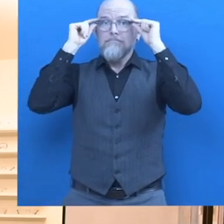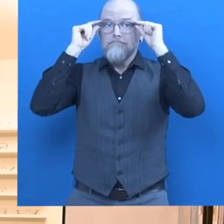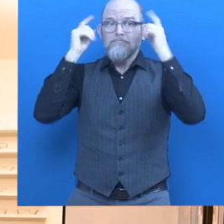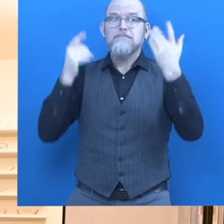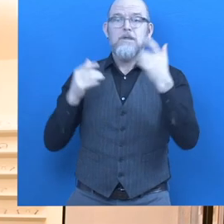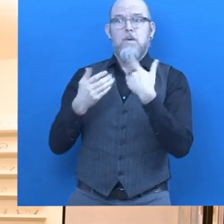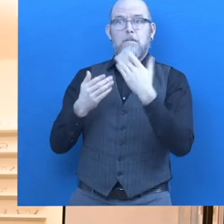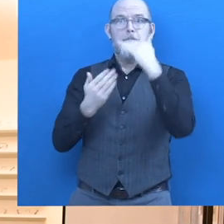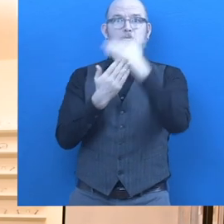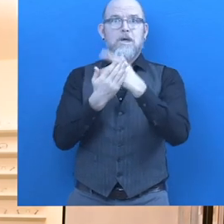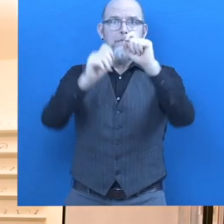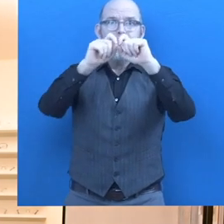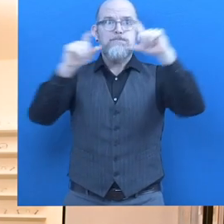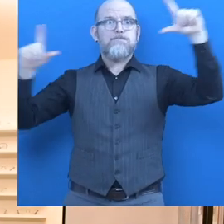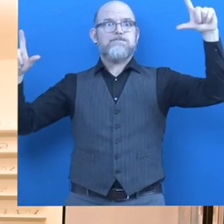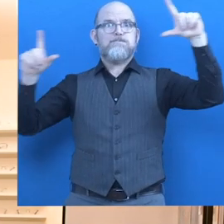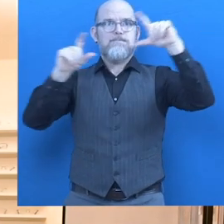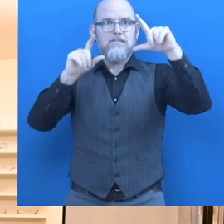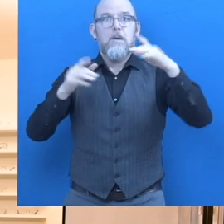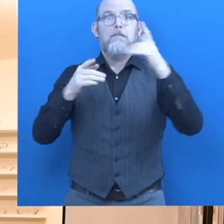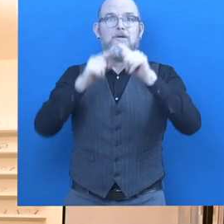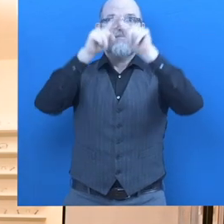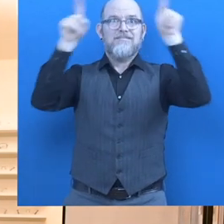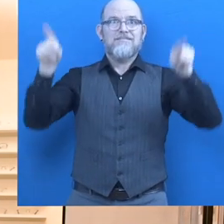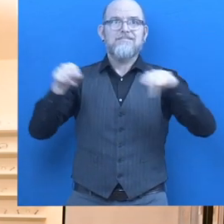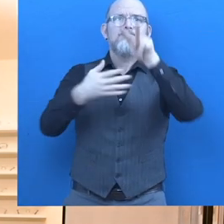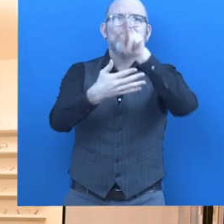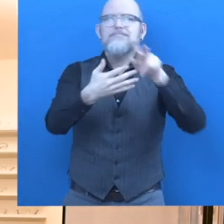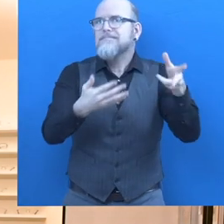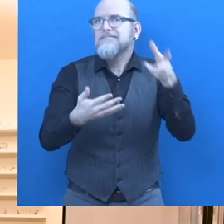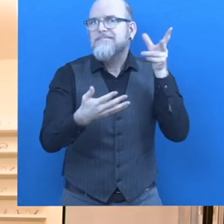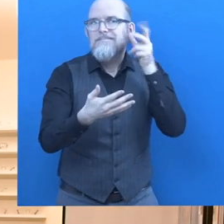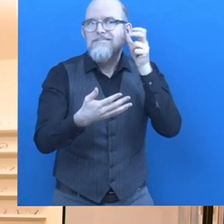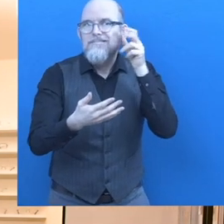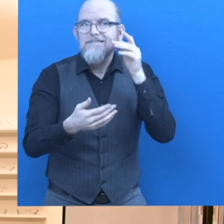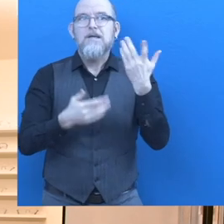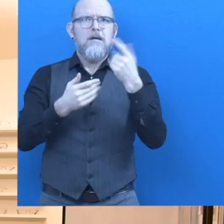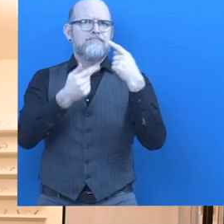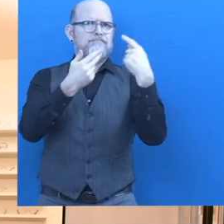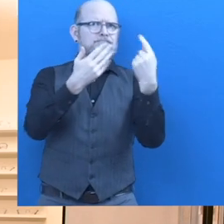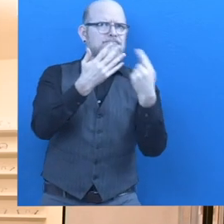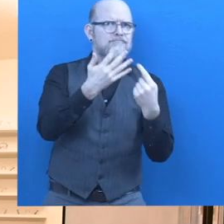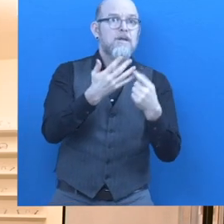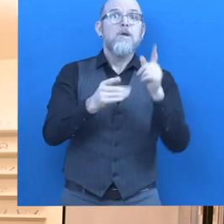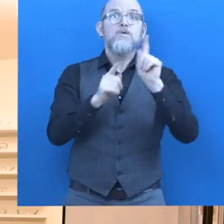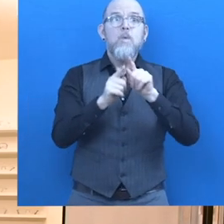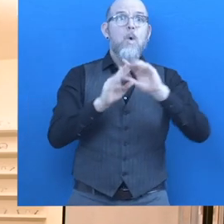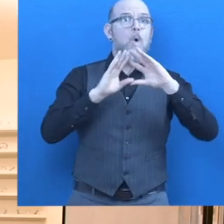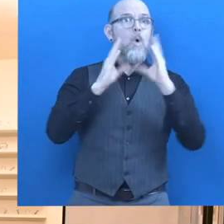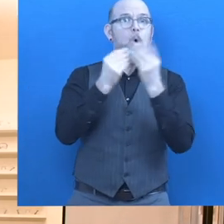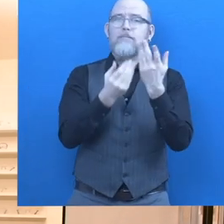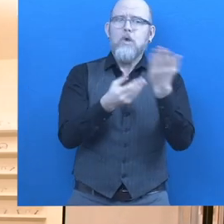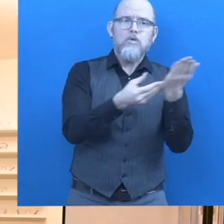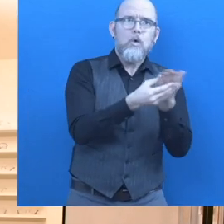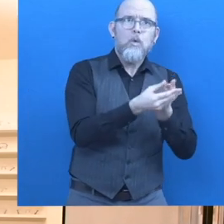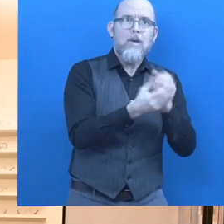screen reader so that, in combination with the glasses, I can read all my digital and analog documents very well. In everyday life